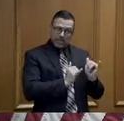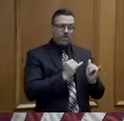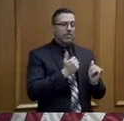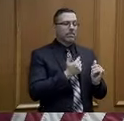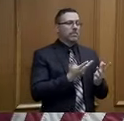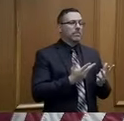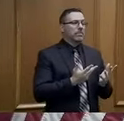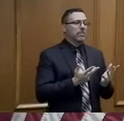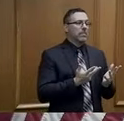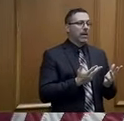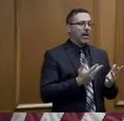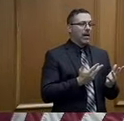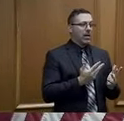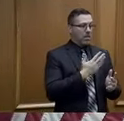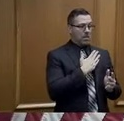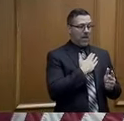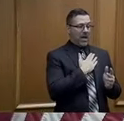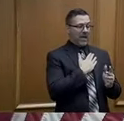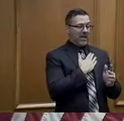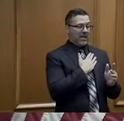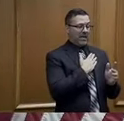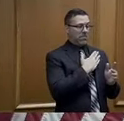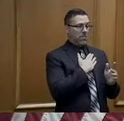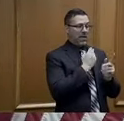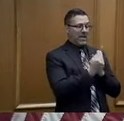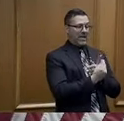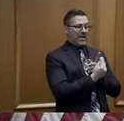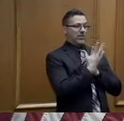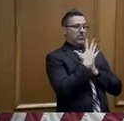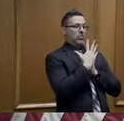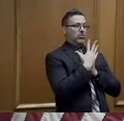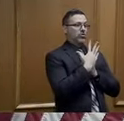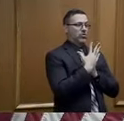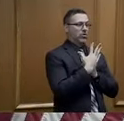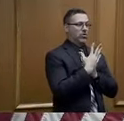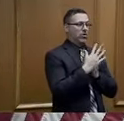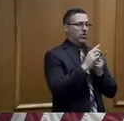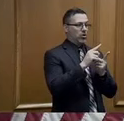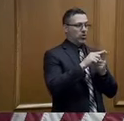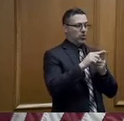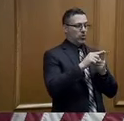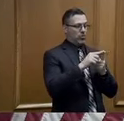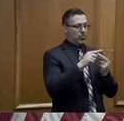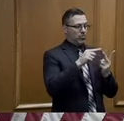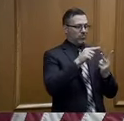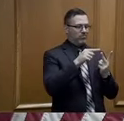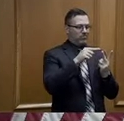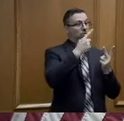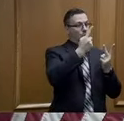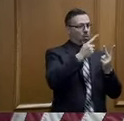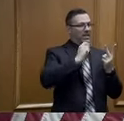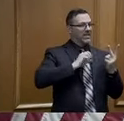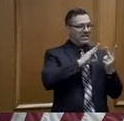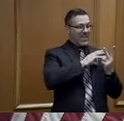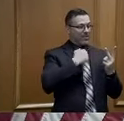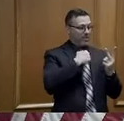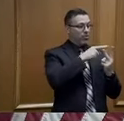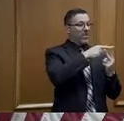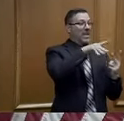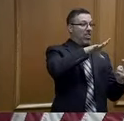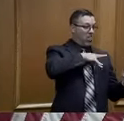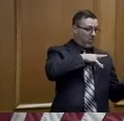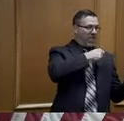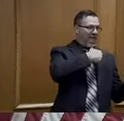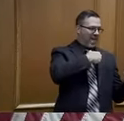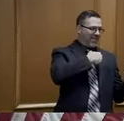And my exposure to the staff member that was positive was very